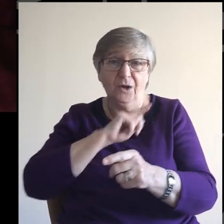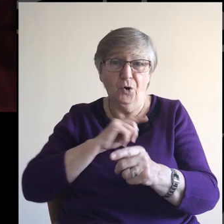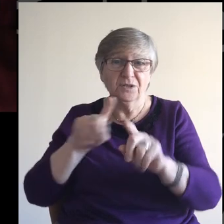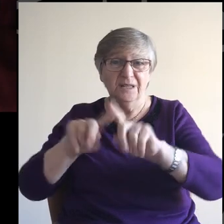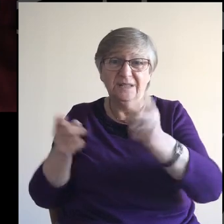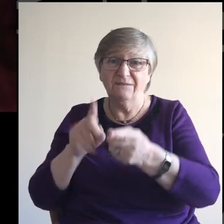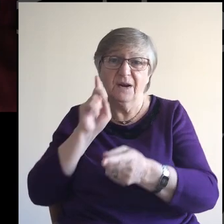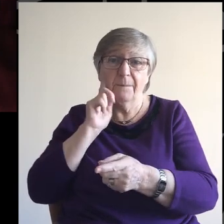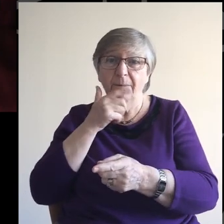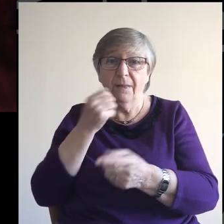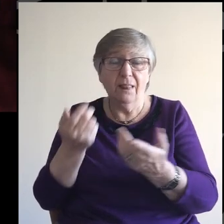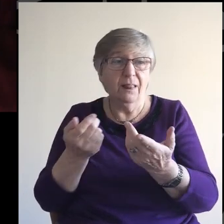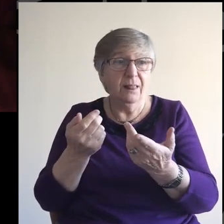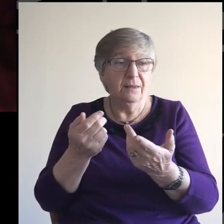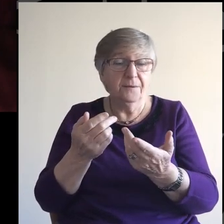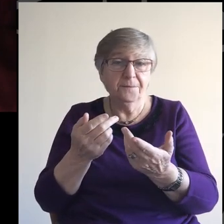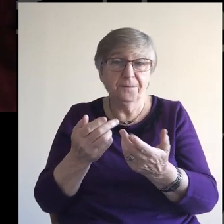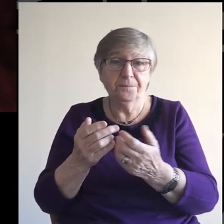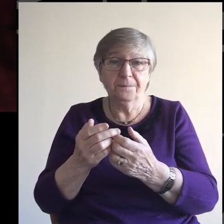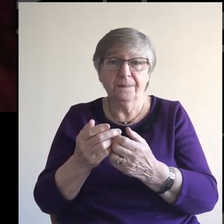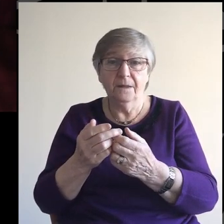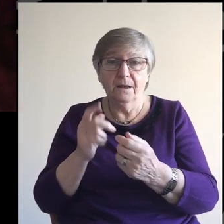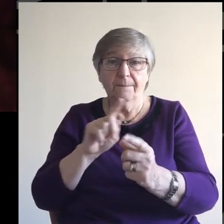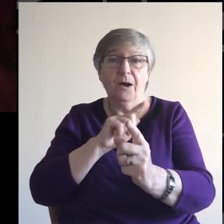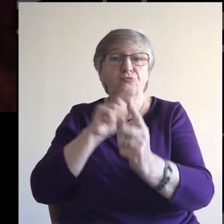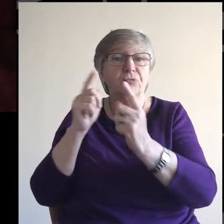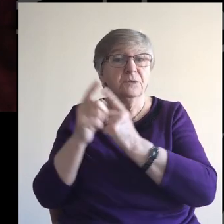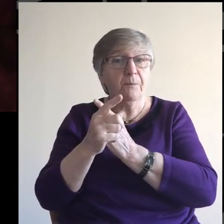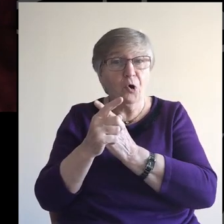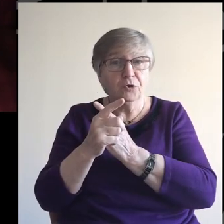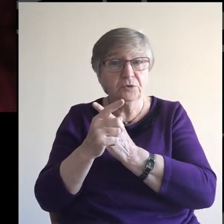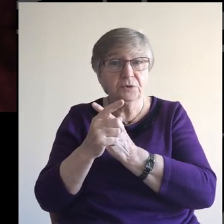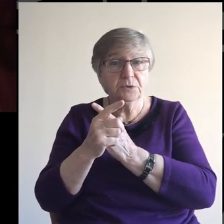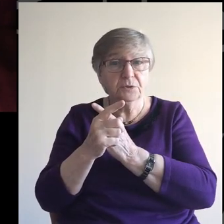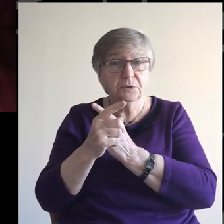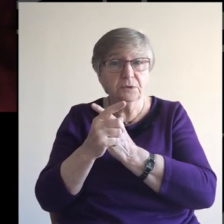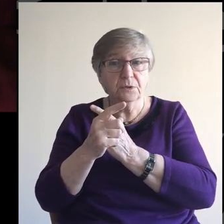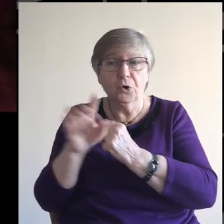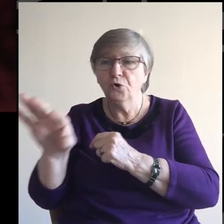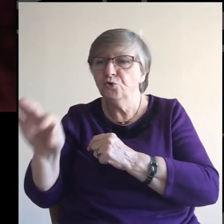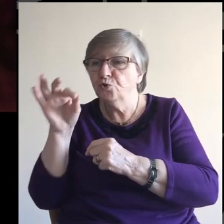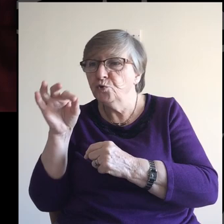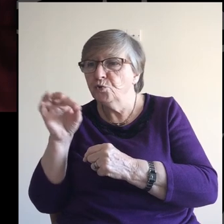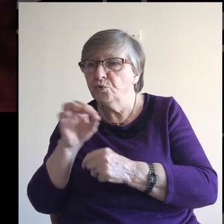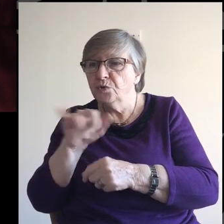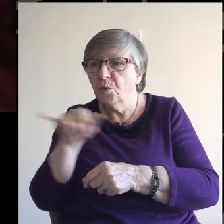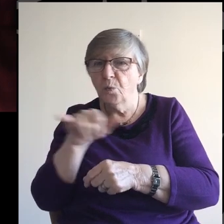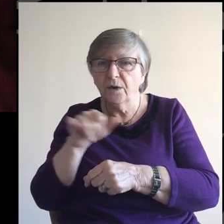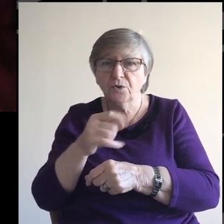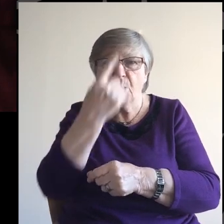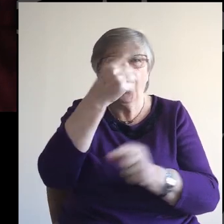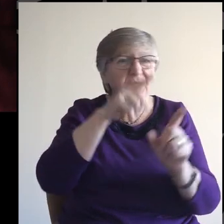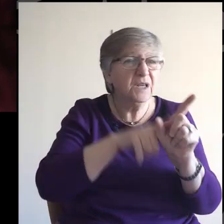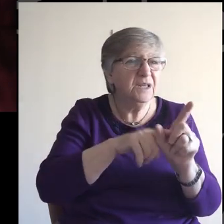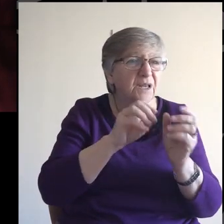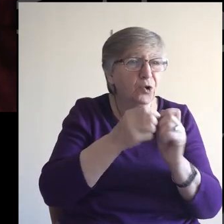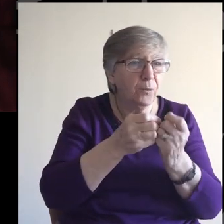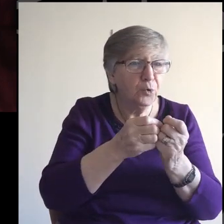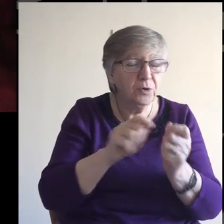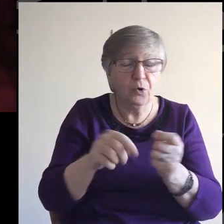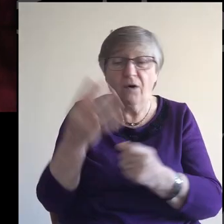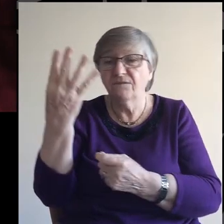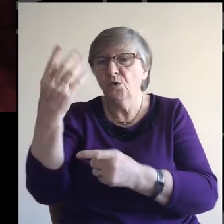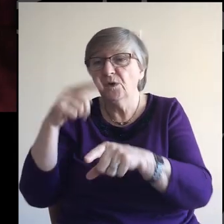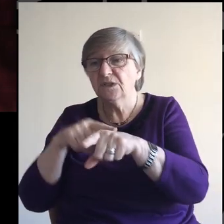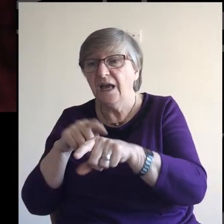as there are people. And yet, the response is not, choose your level, communion once a year, or communion four times